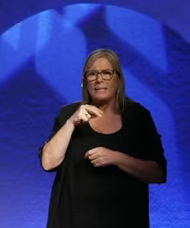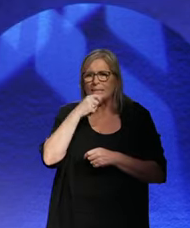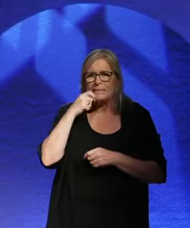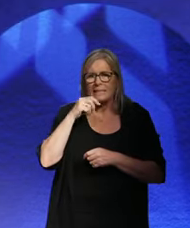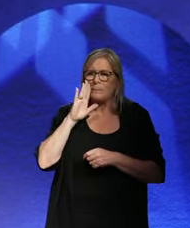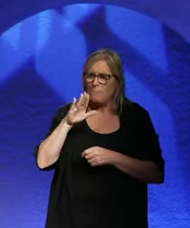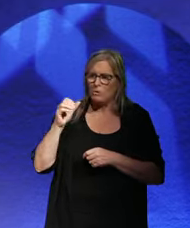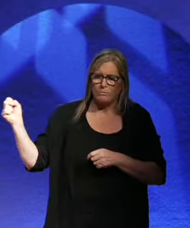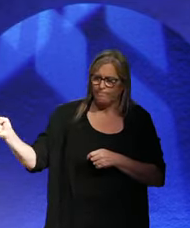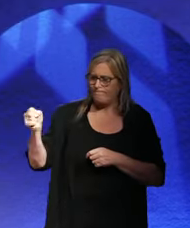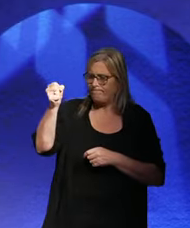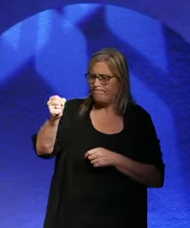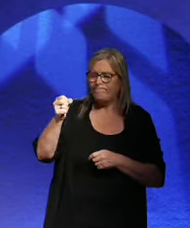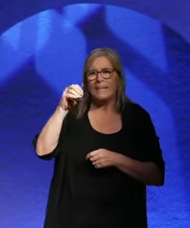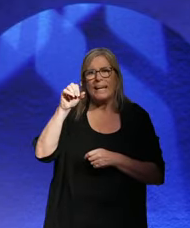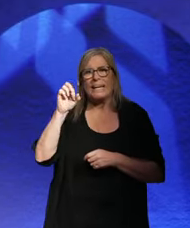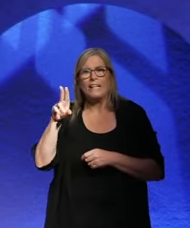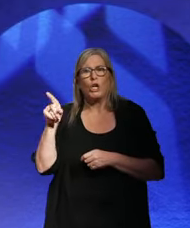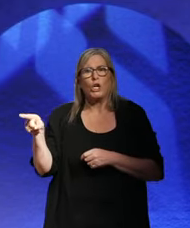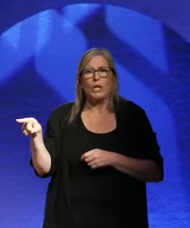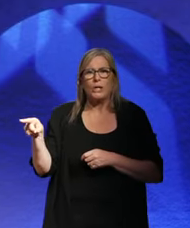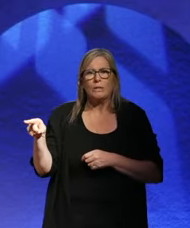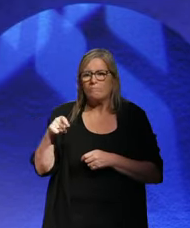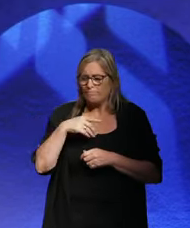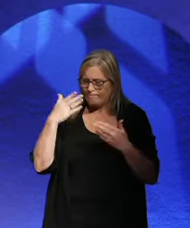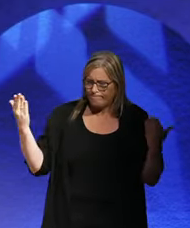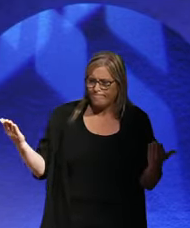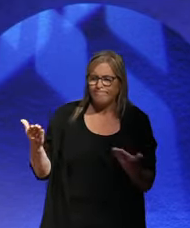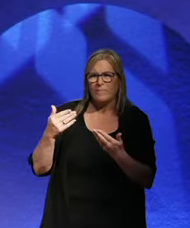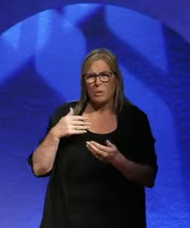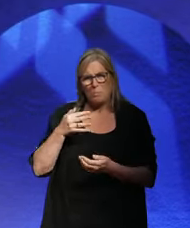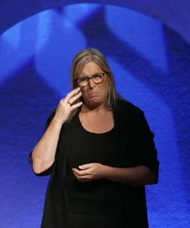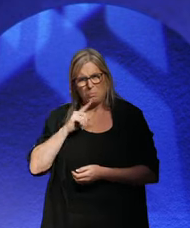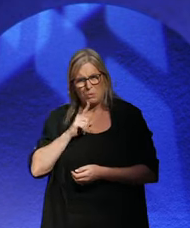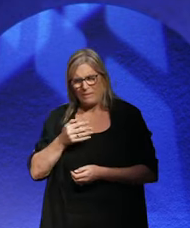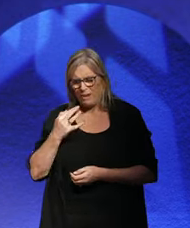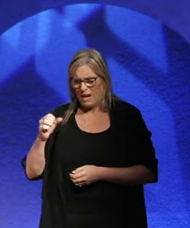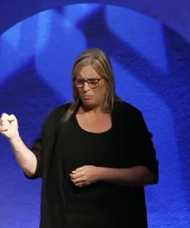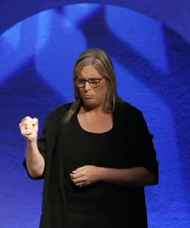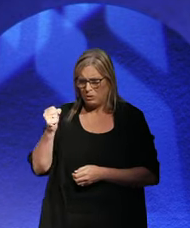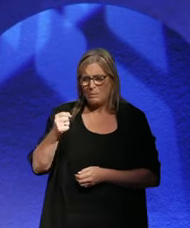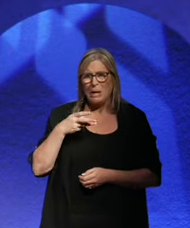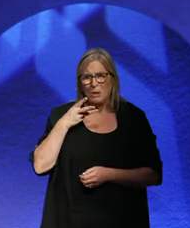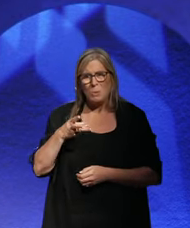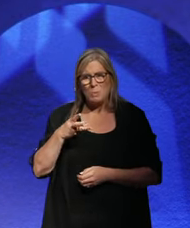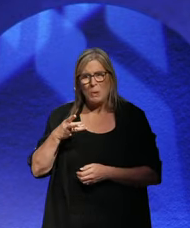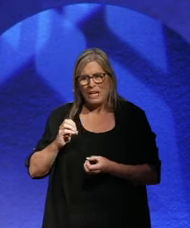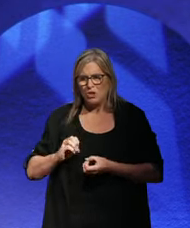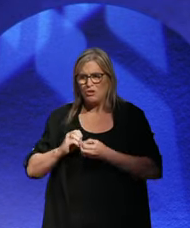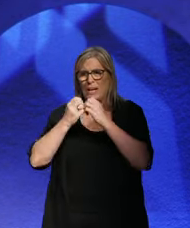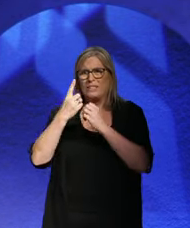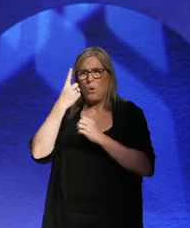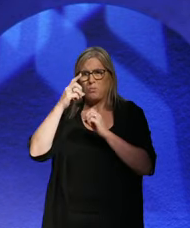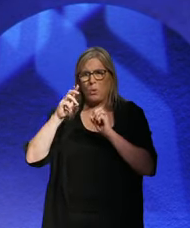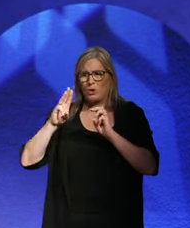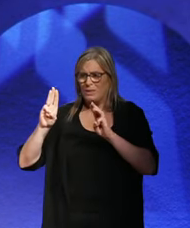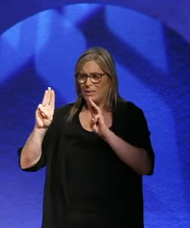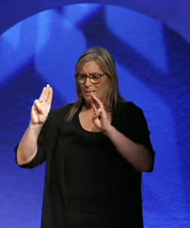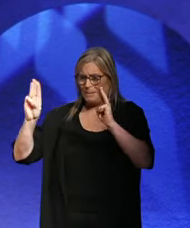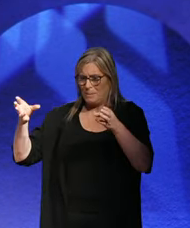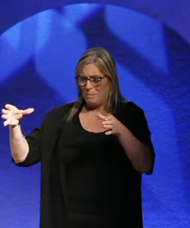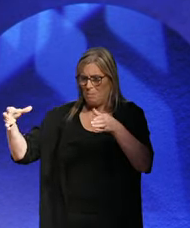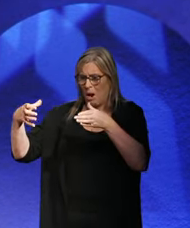us can provide. And he persuades him. He says, but if I bring him in, he'll create a one-party dictatorship in weeks.